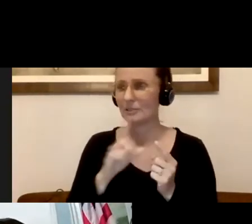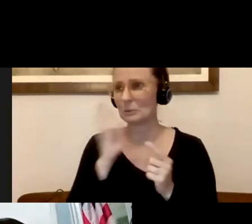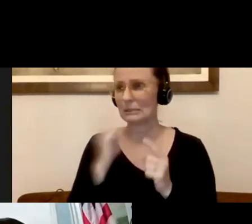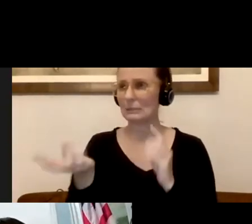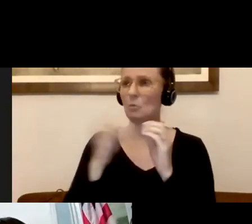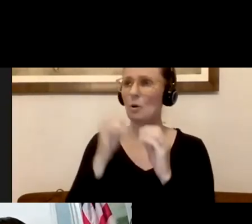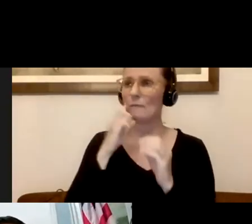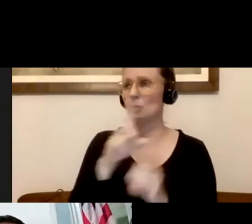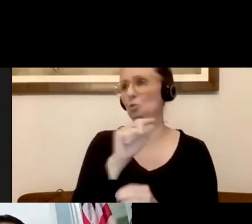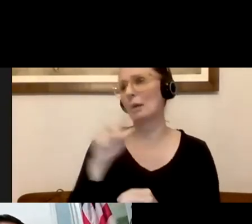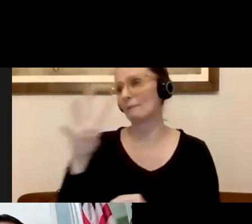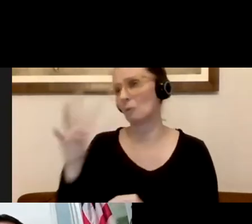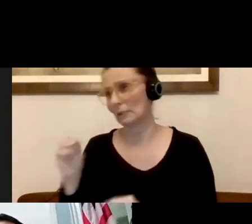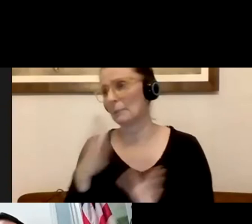2040.